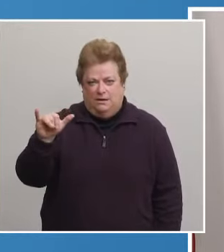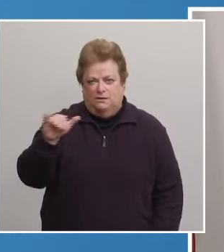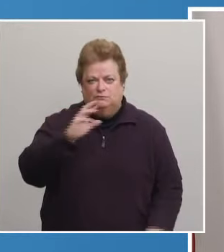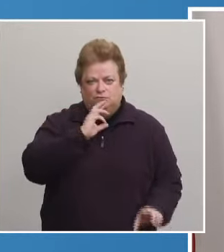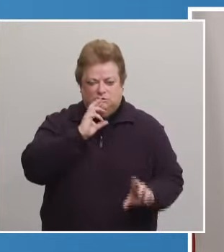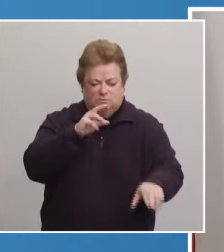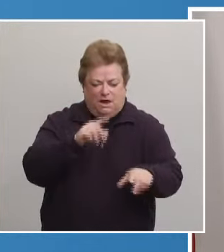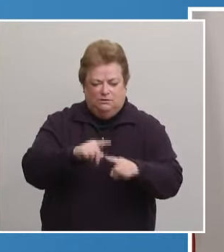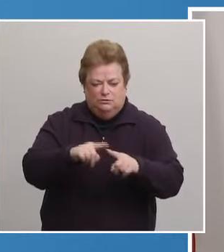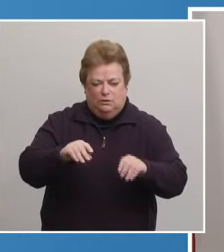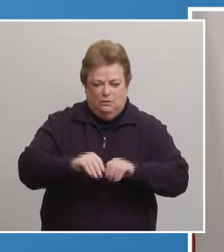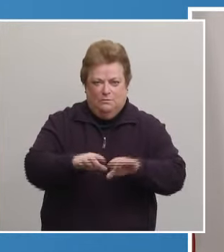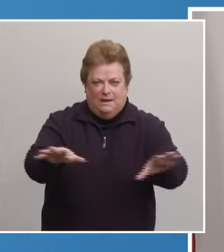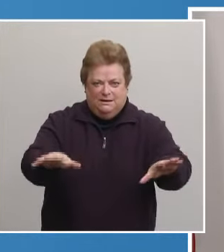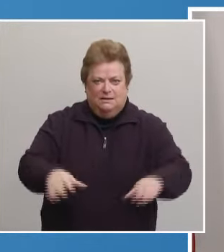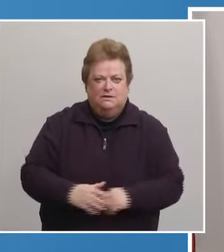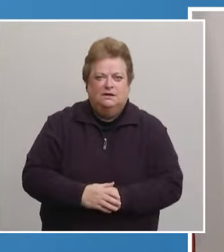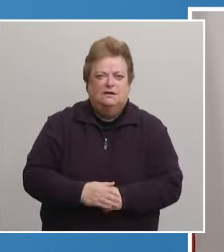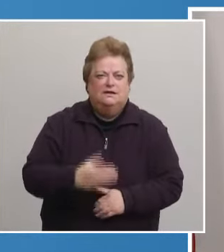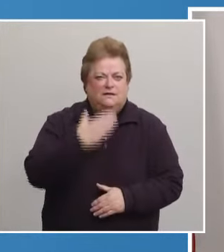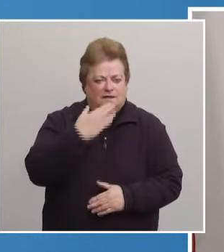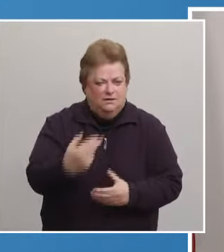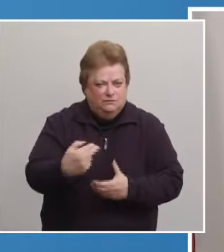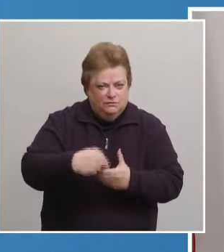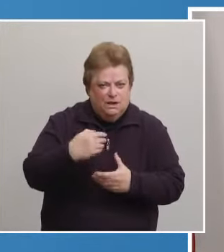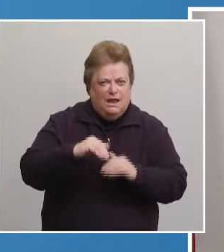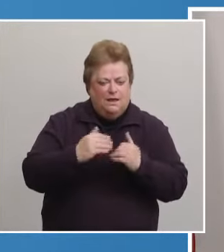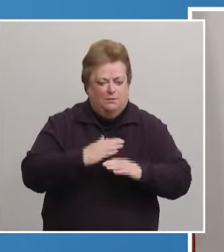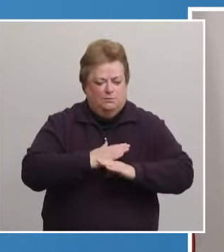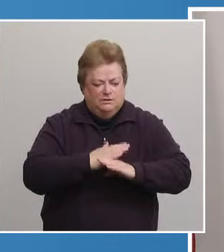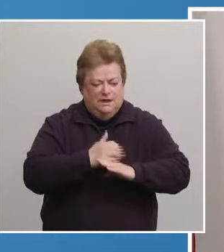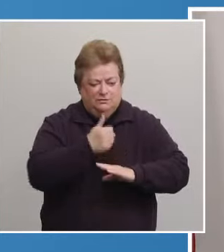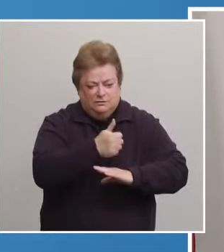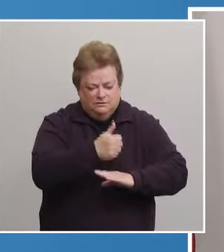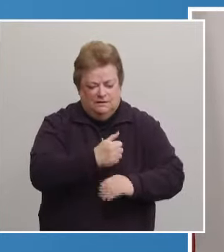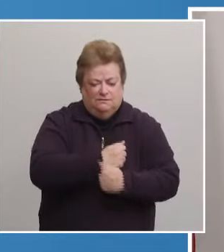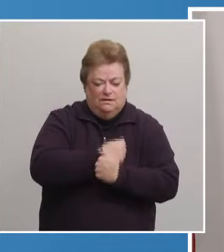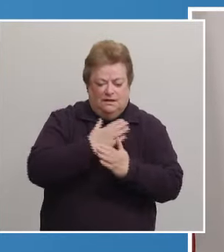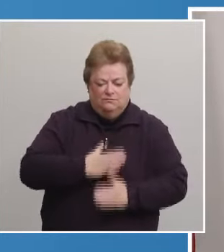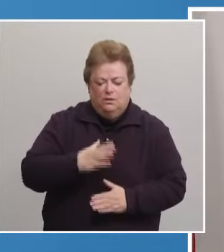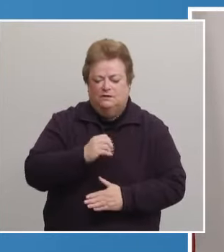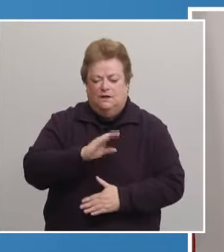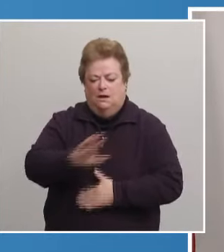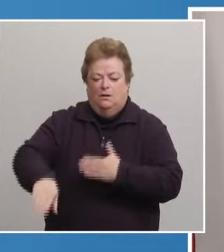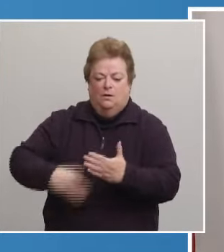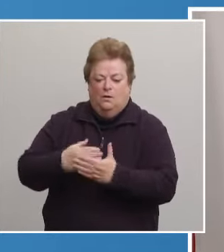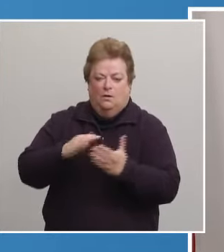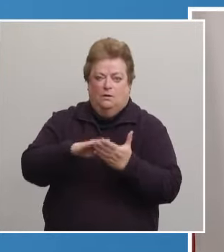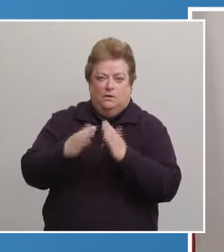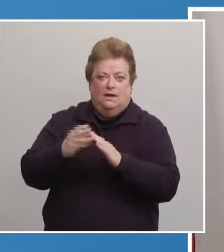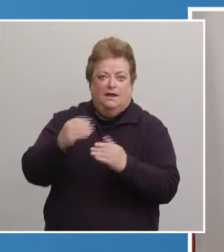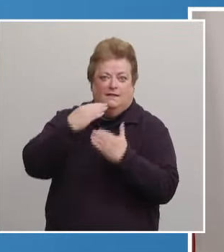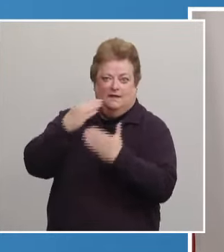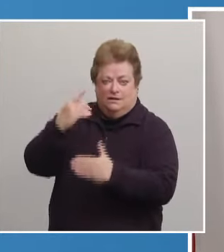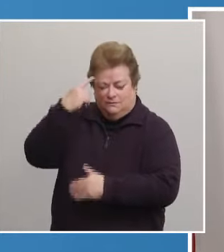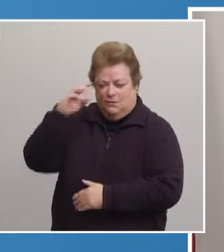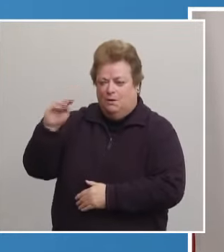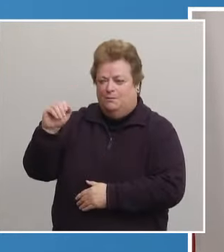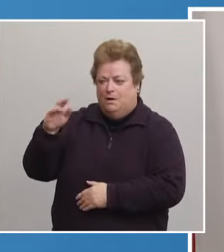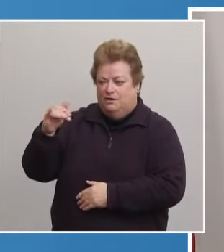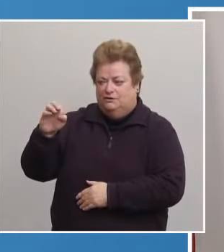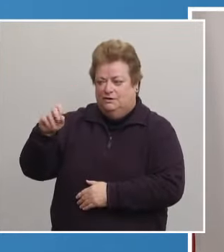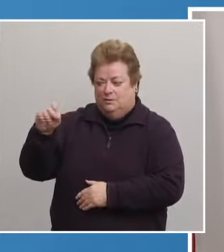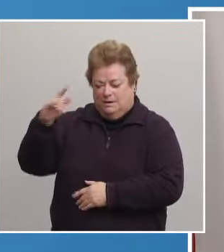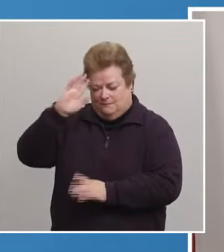Thank you for joining us to learn more about how you can protect yourself, your loved ones, and our entire community. And thanks also to Margie Propp for